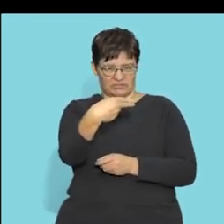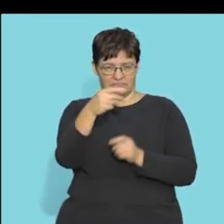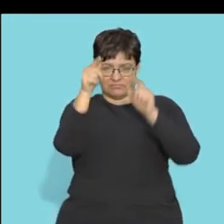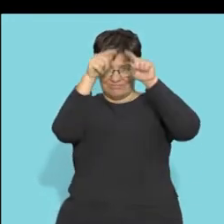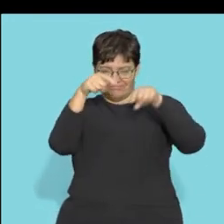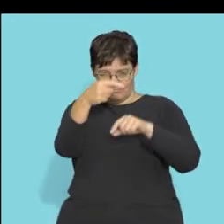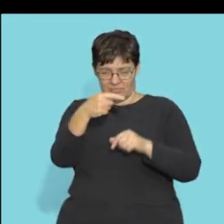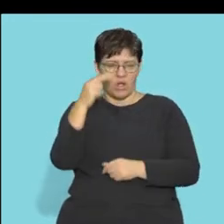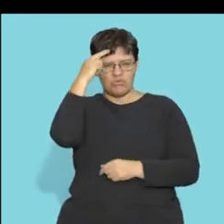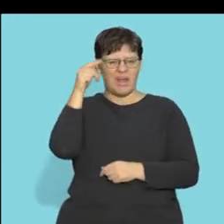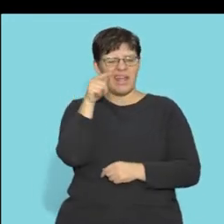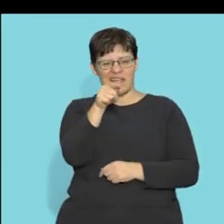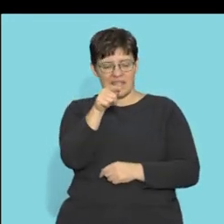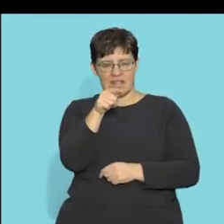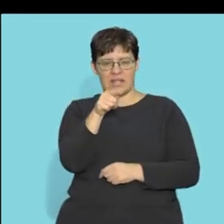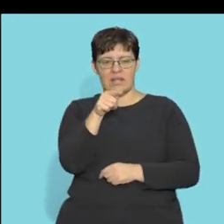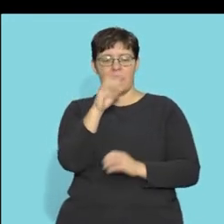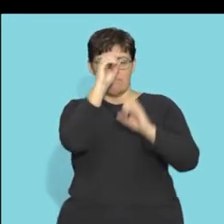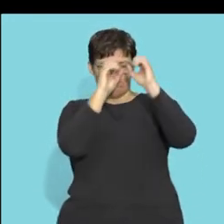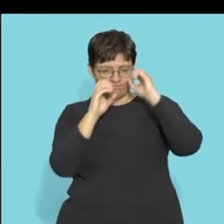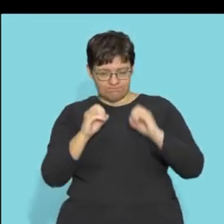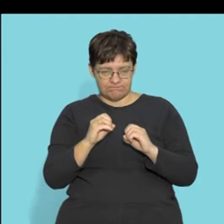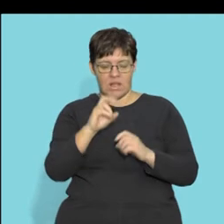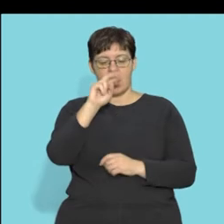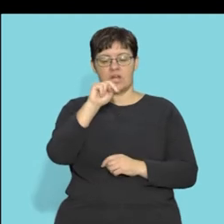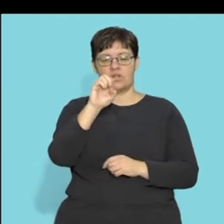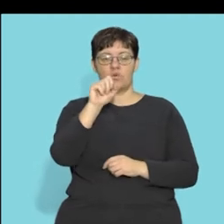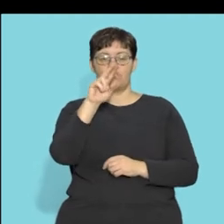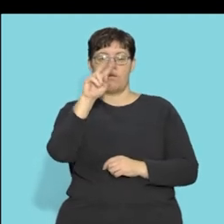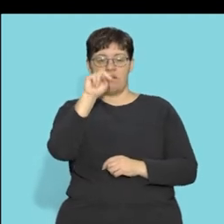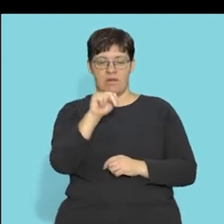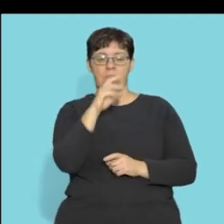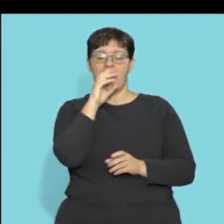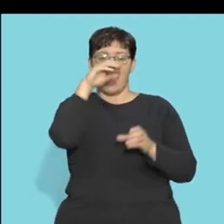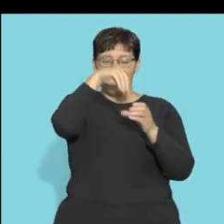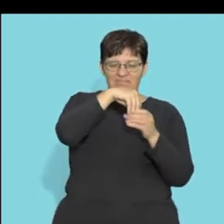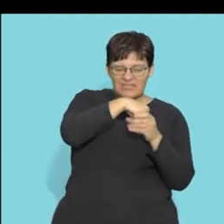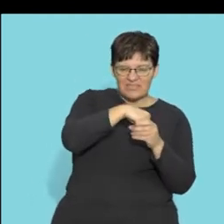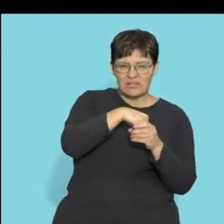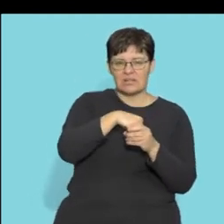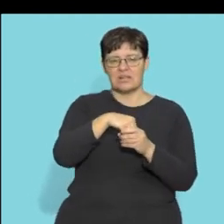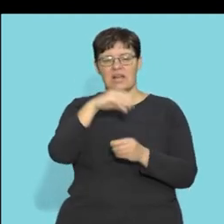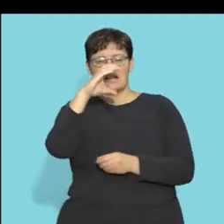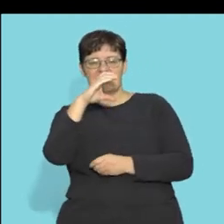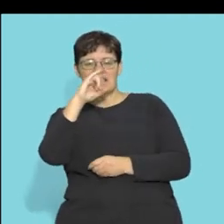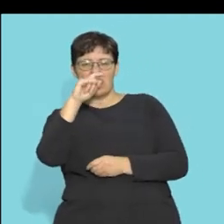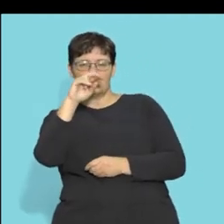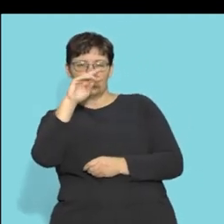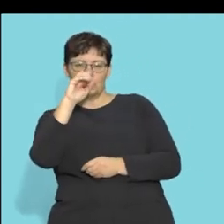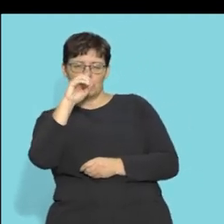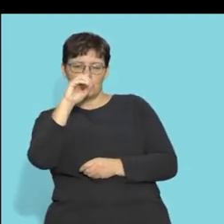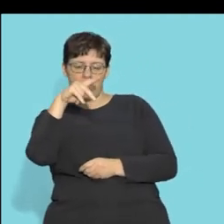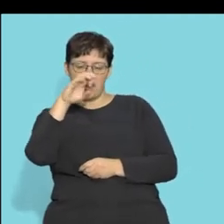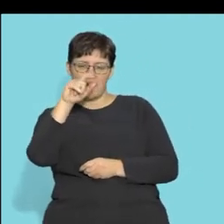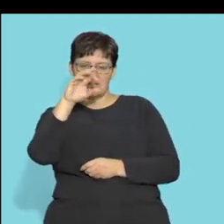Right. The gray matter is a cell bodies of the neurons that has nucleuses and cytoplasm